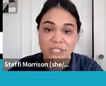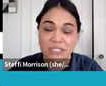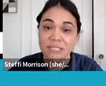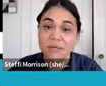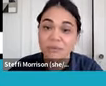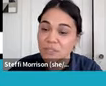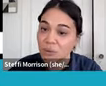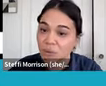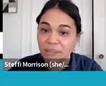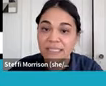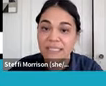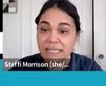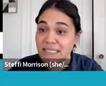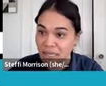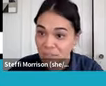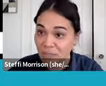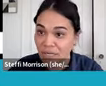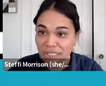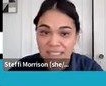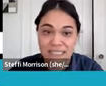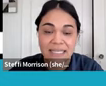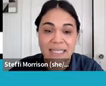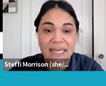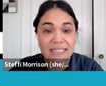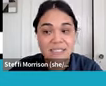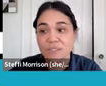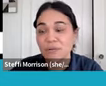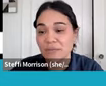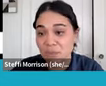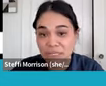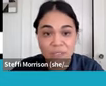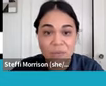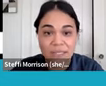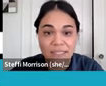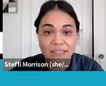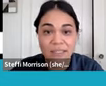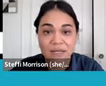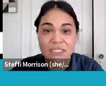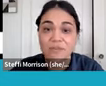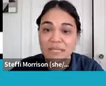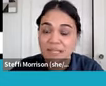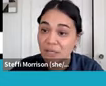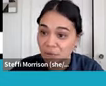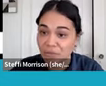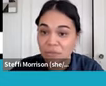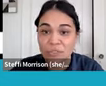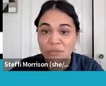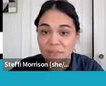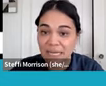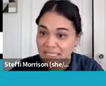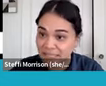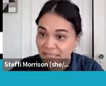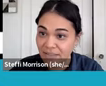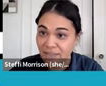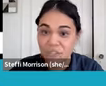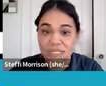organizations through its quarterly data snapshot projects. And since spring of 2021, Arts Fund began the COVID Cultural